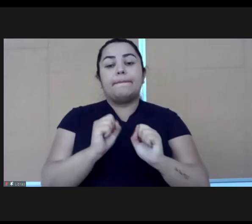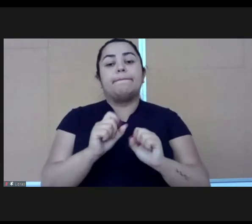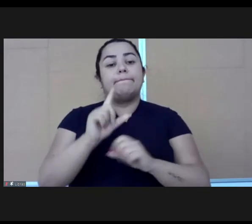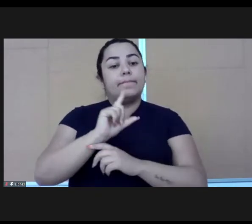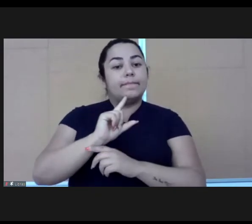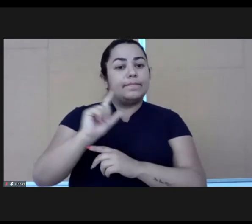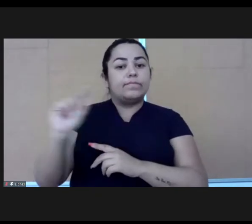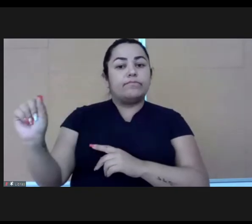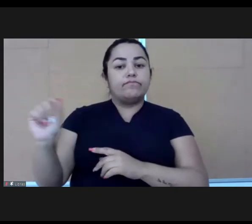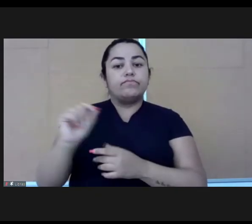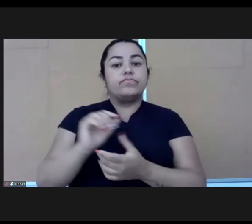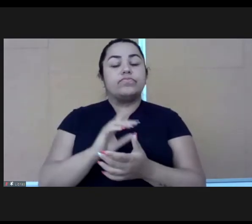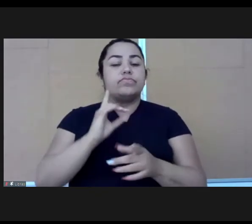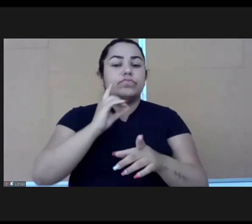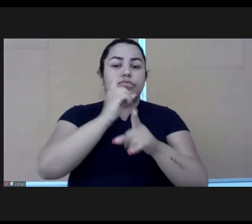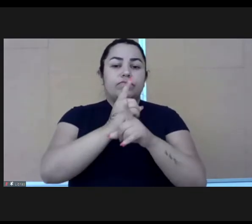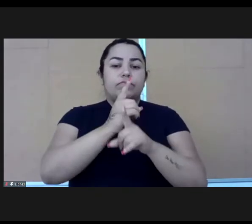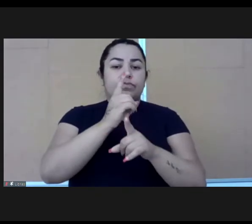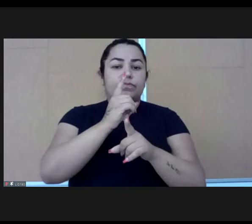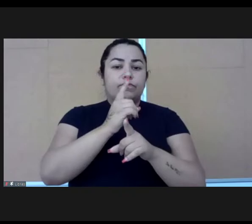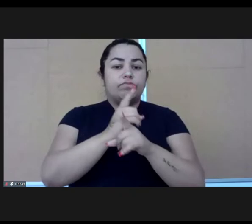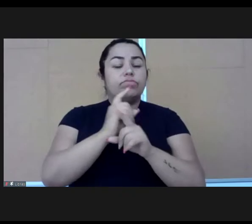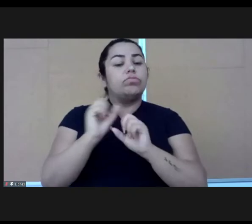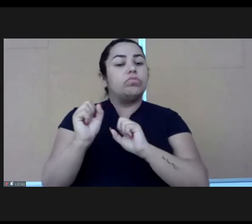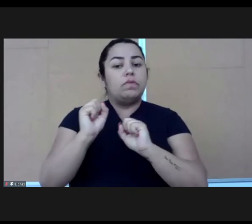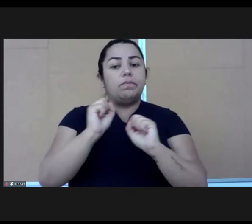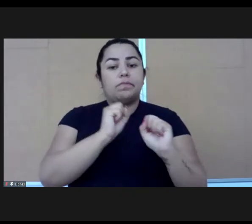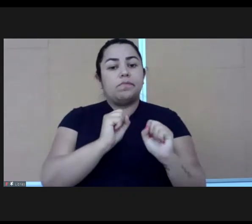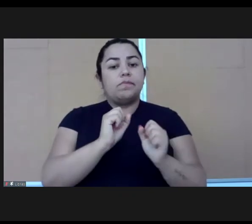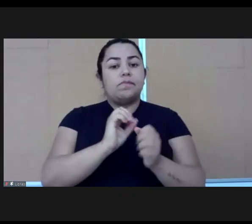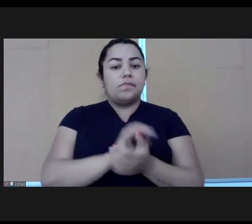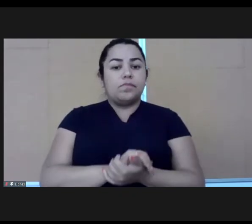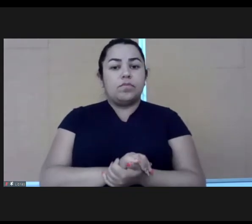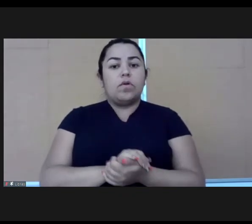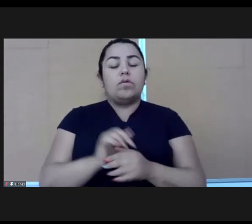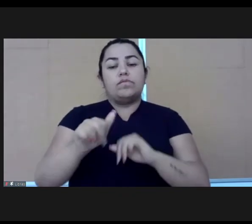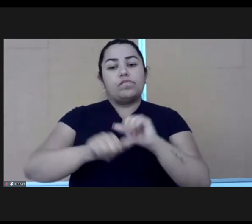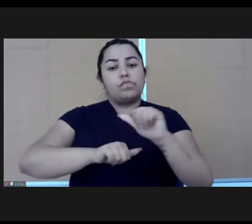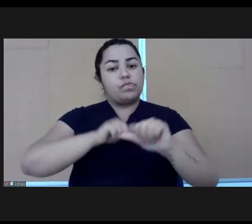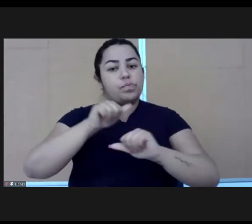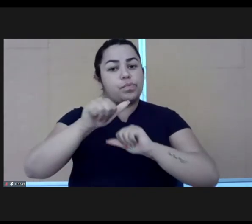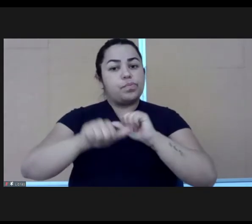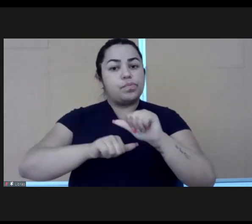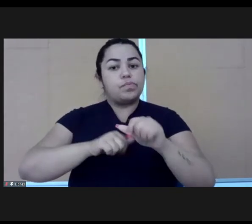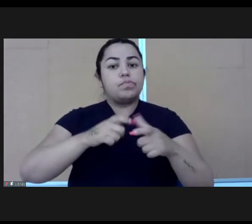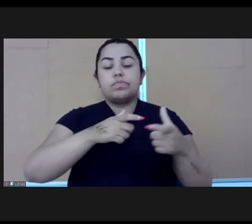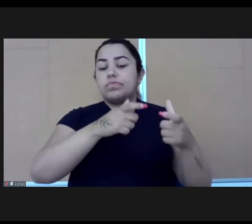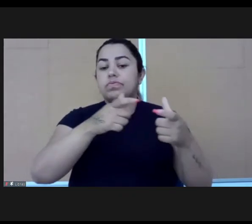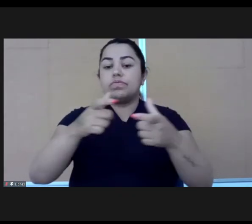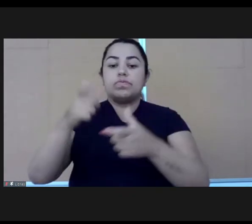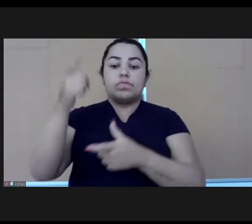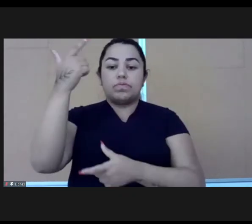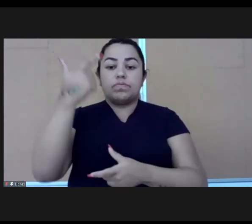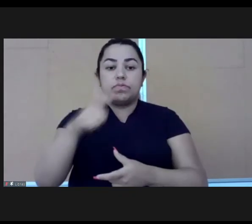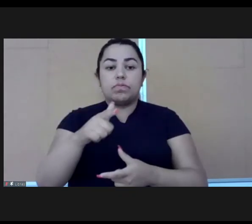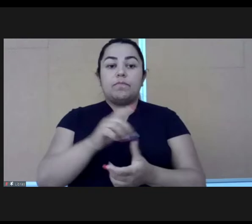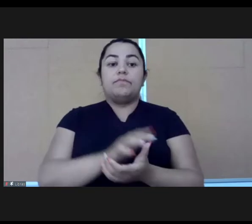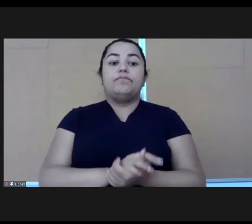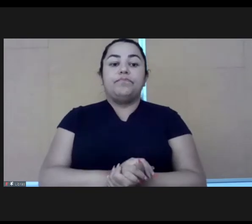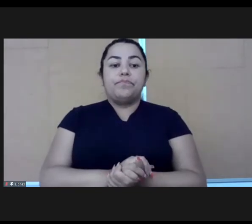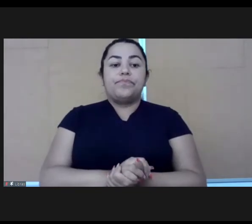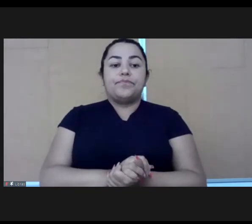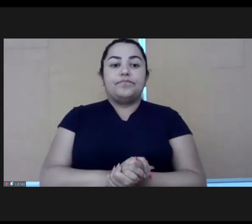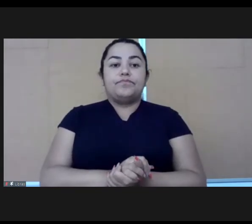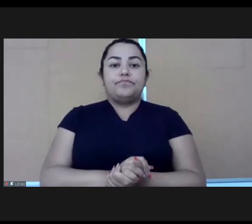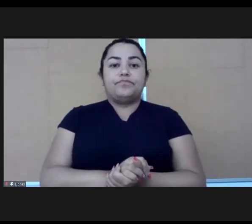can change their space or the spaces of others. So basically global or public